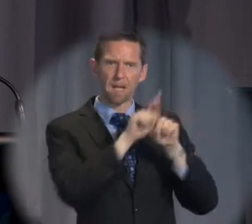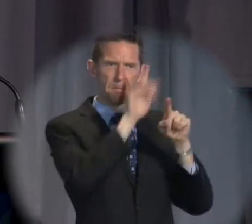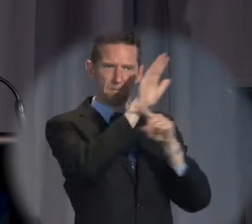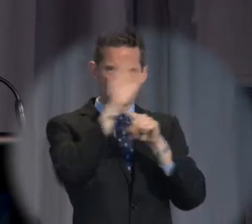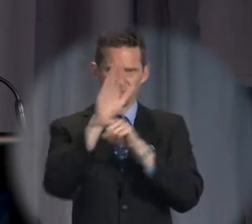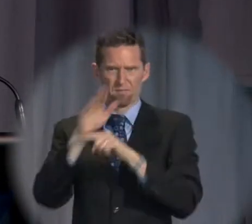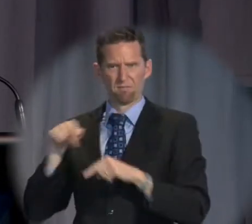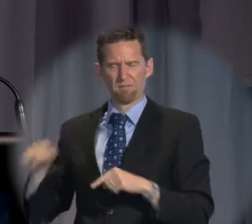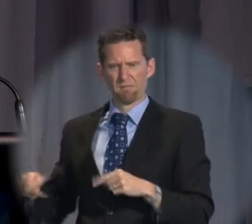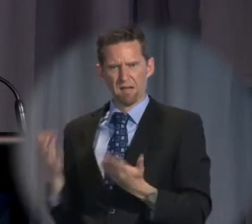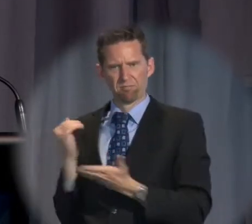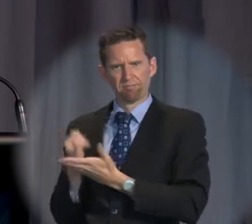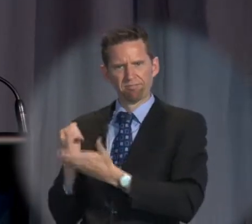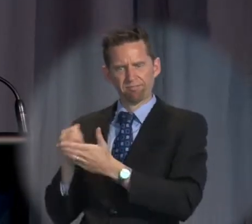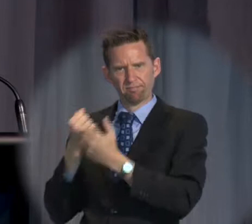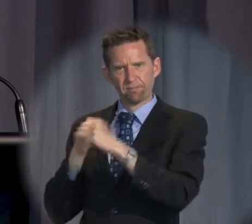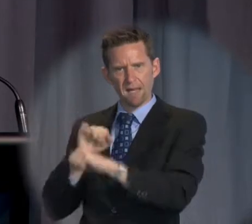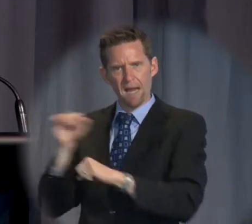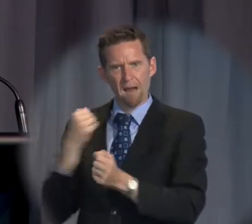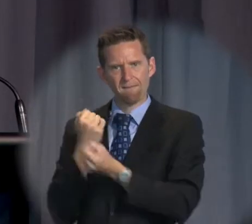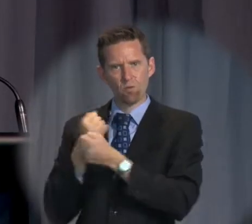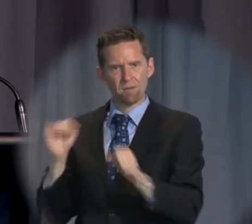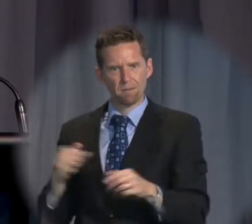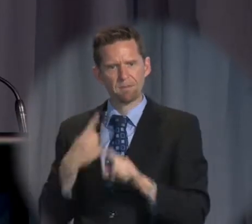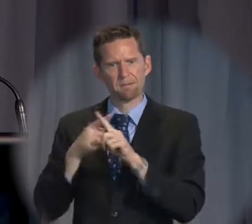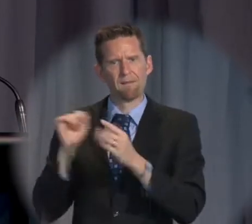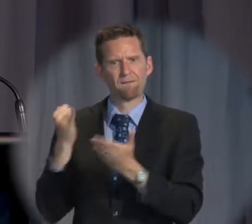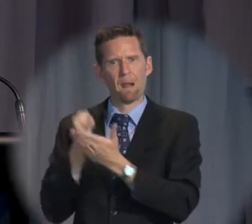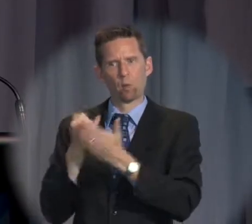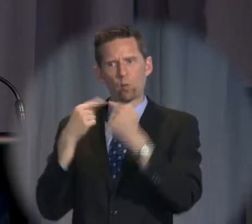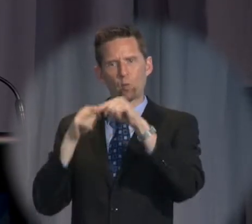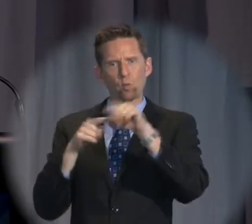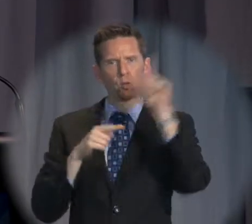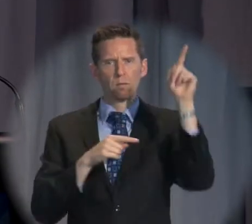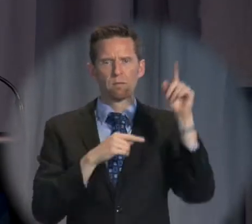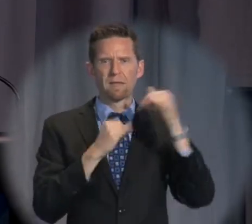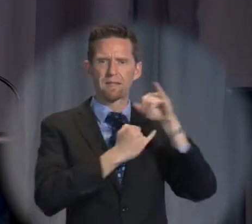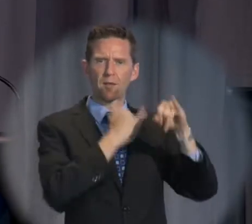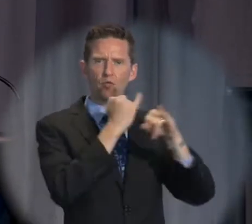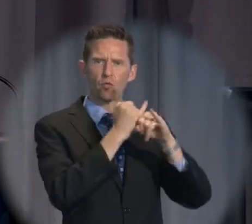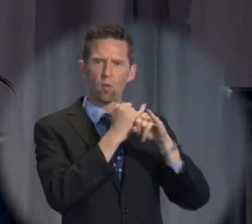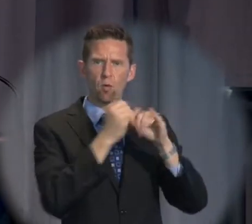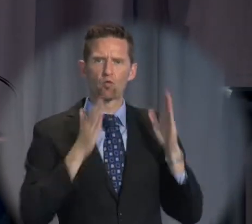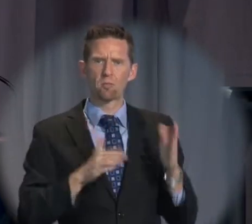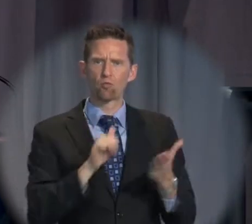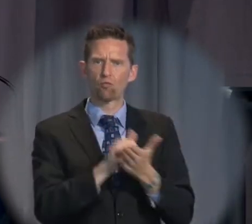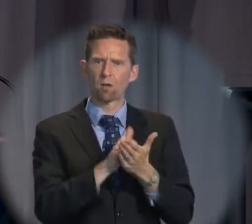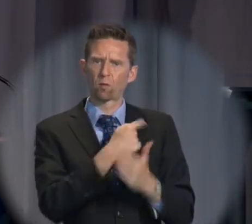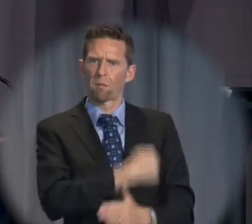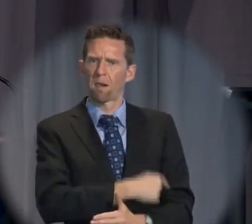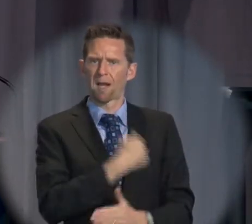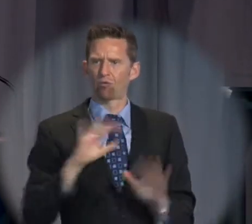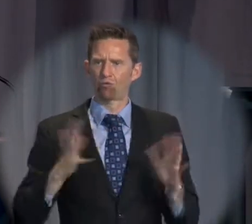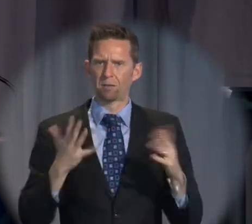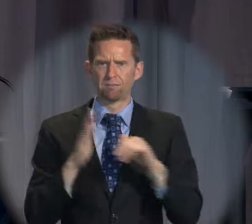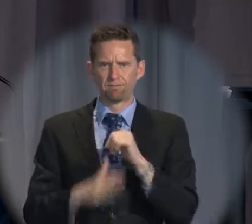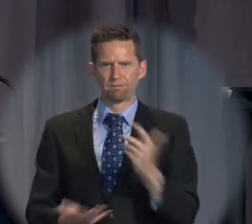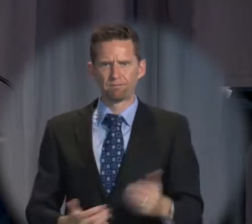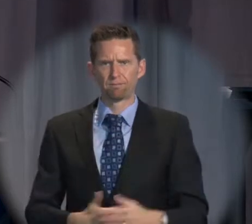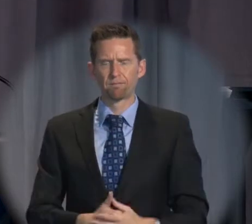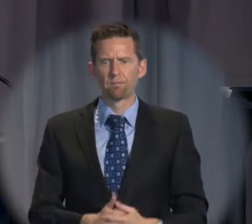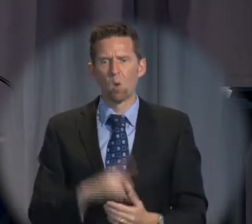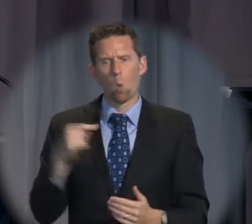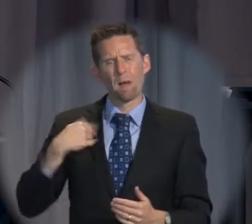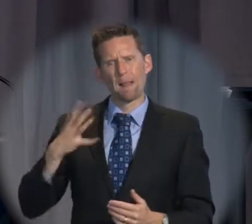protect our fundamental freedoms and its failure to meet international human rights obligations. We need to do much better if we're to